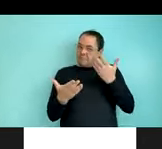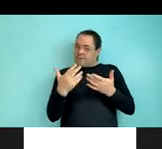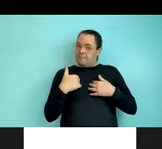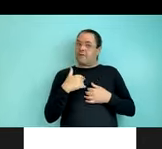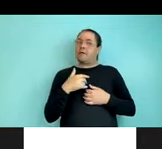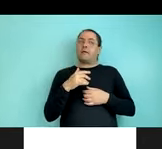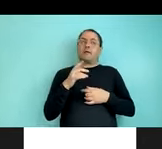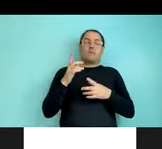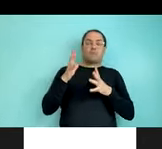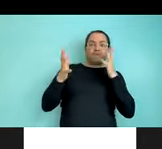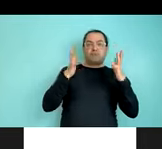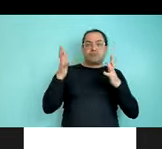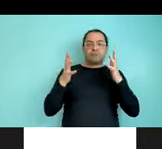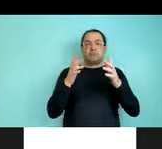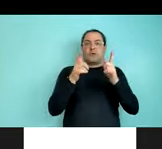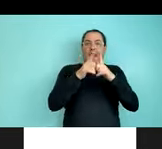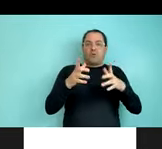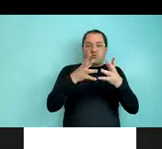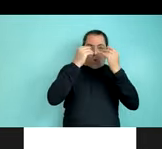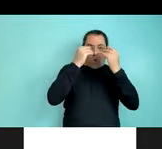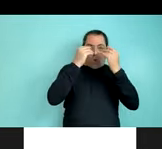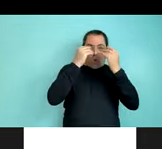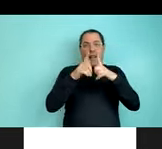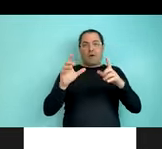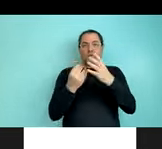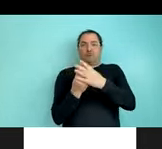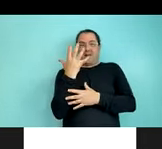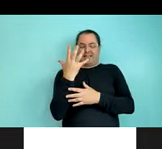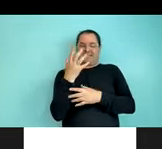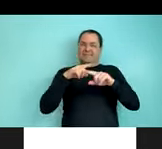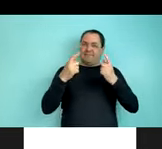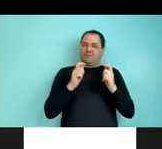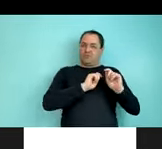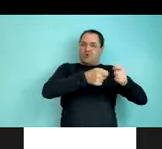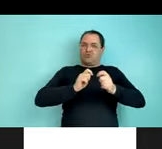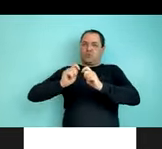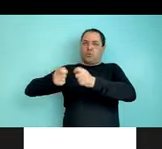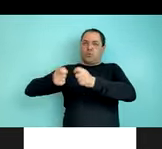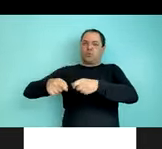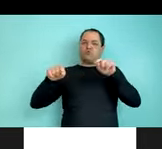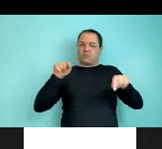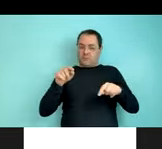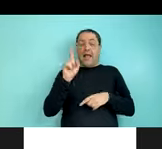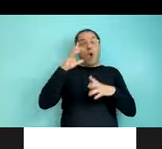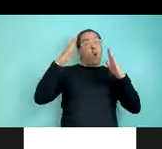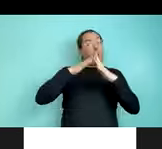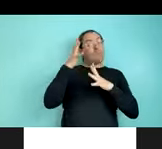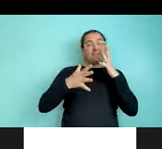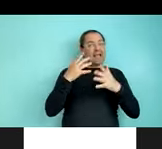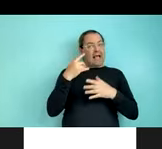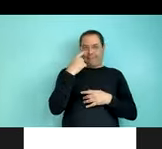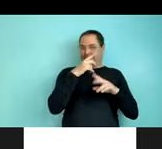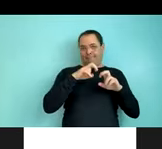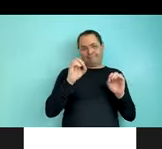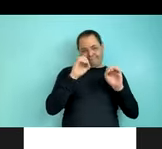creators and language learners contribute differently to the development of a language. And we don't have evidence from home signers, but so in the interim, we're